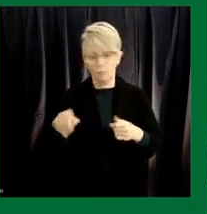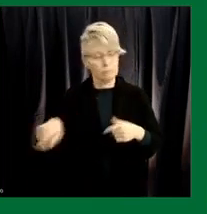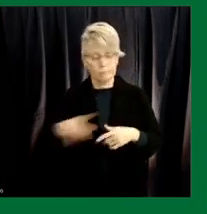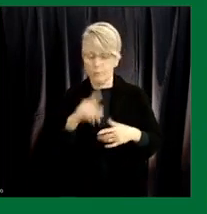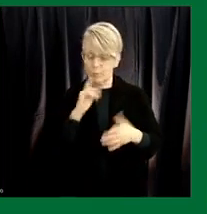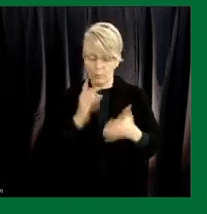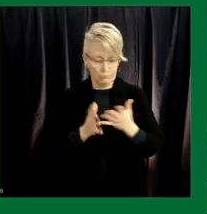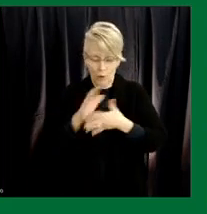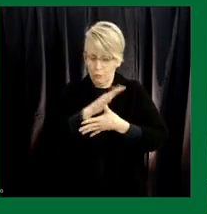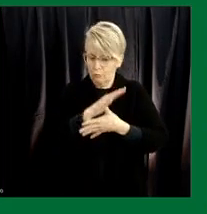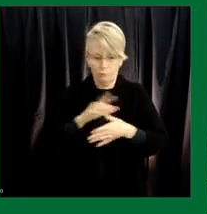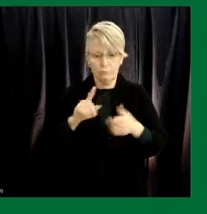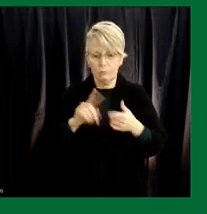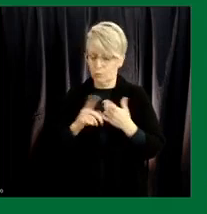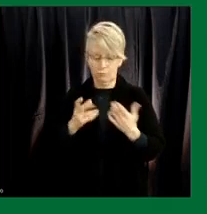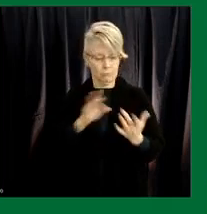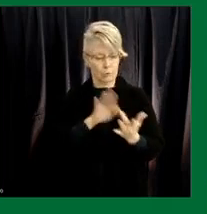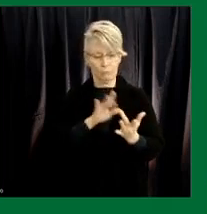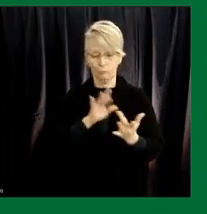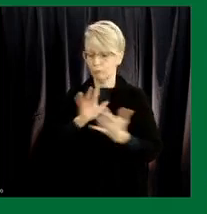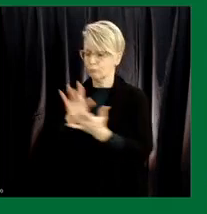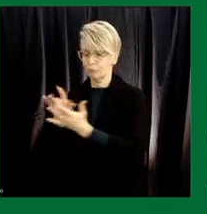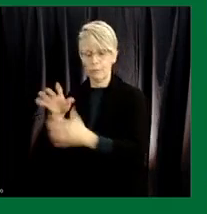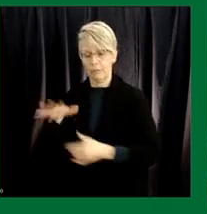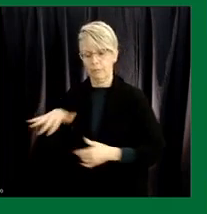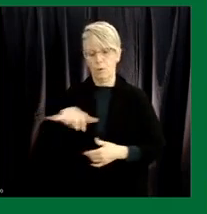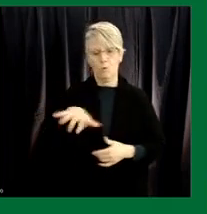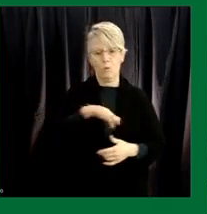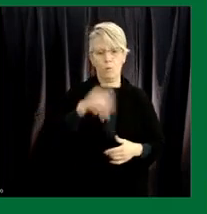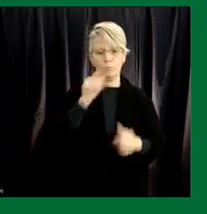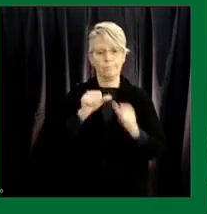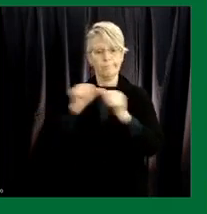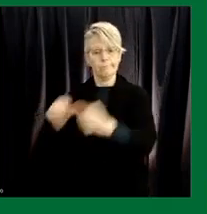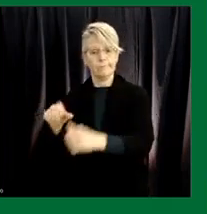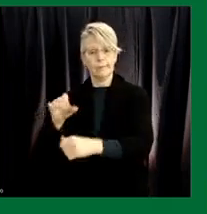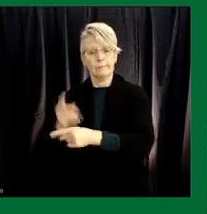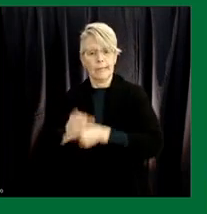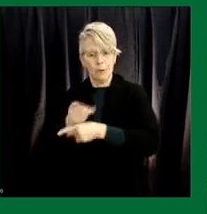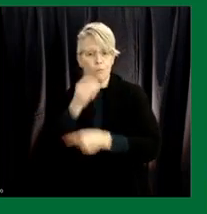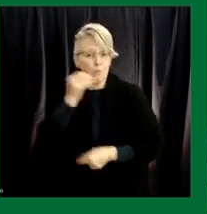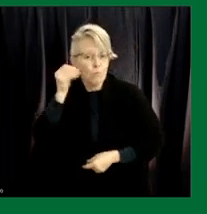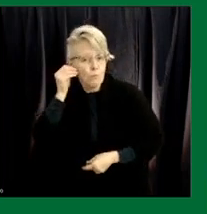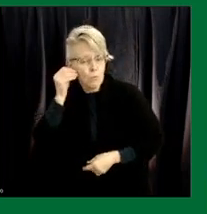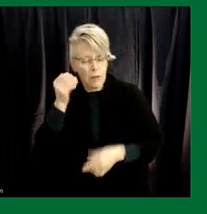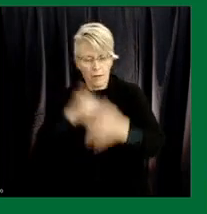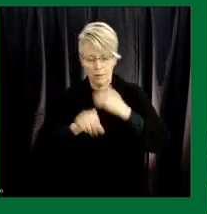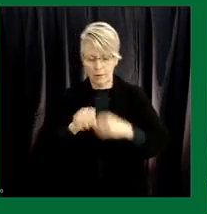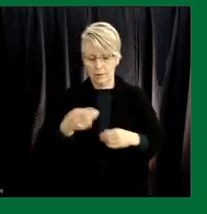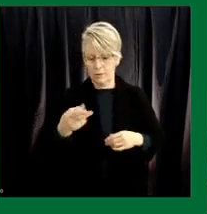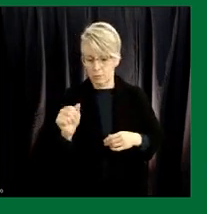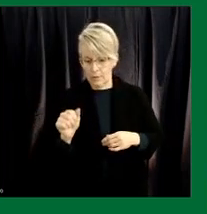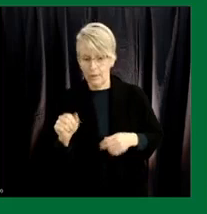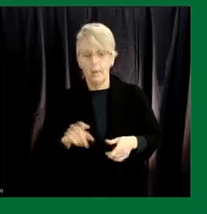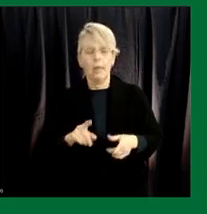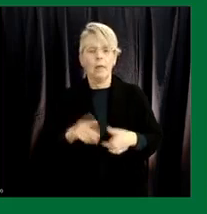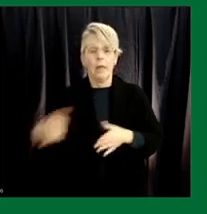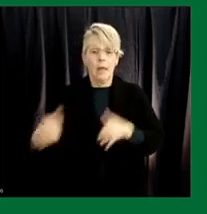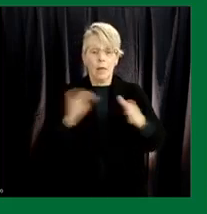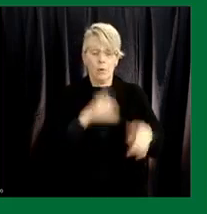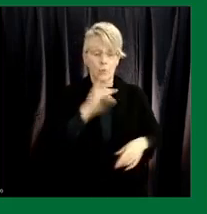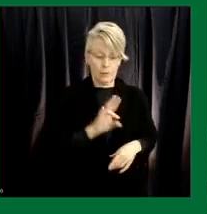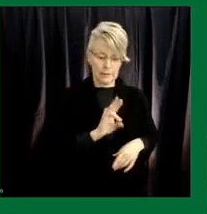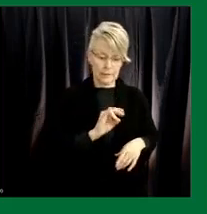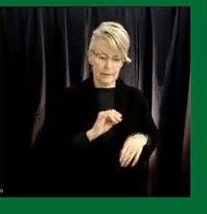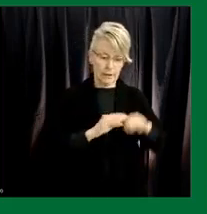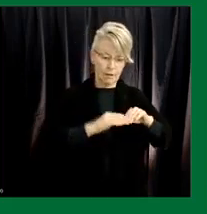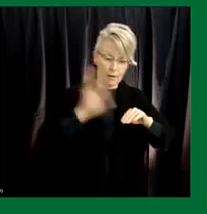prioritized to be able to contact um those uh through the sha when we get into the individuals that are 70 plus years